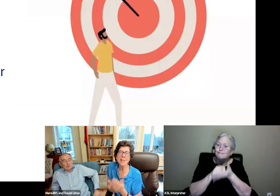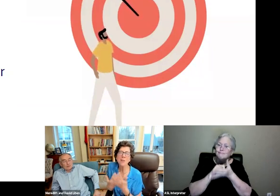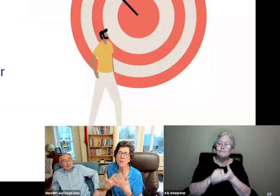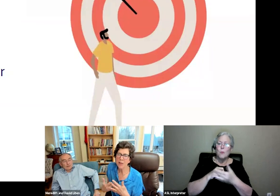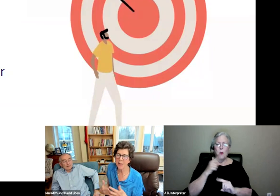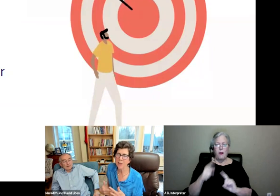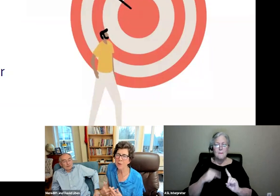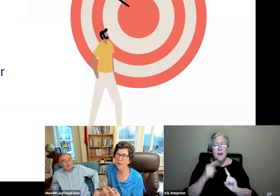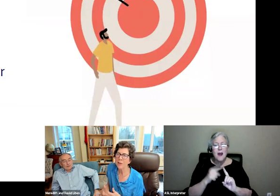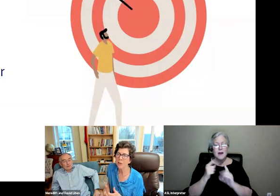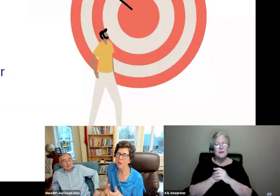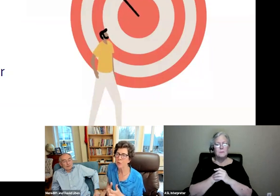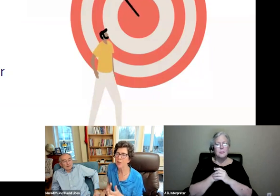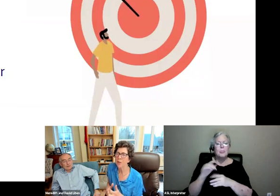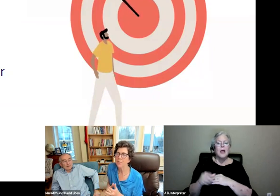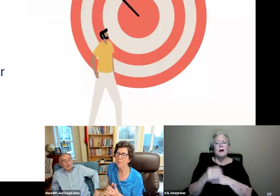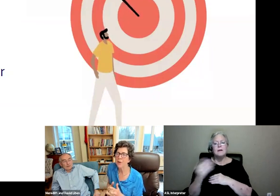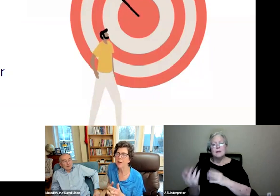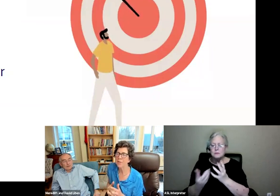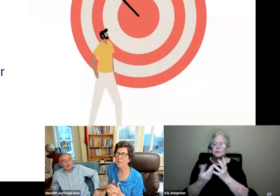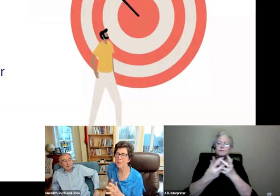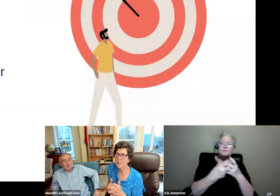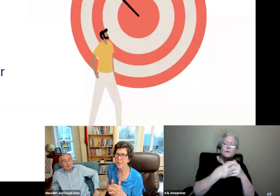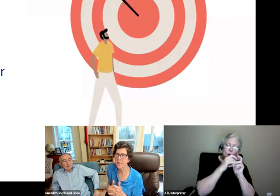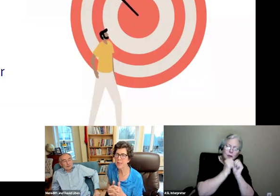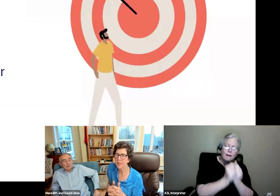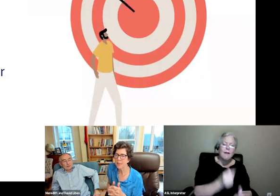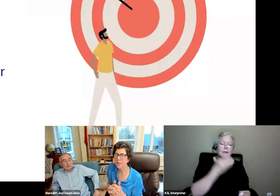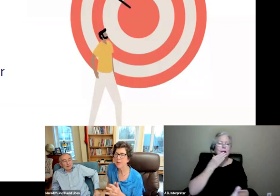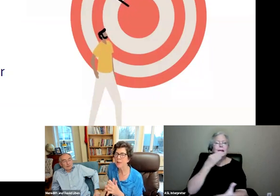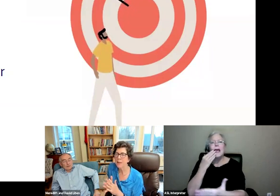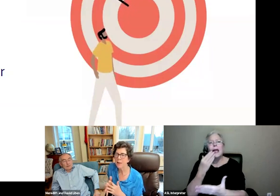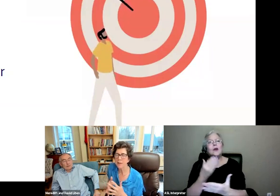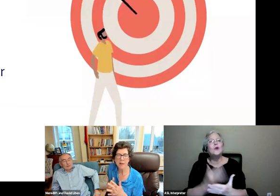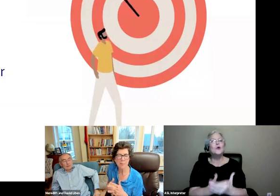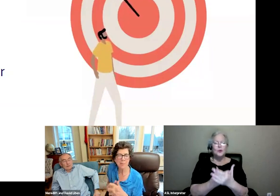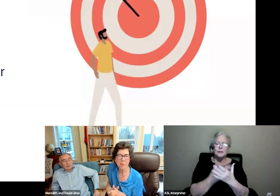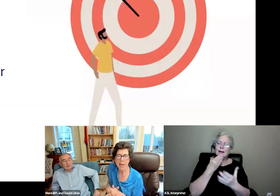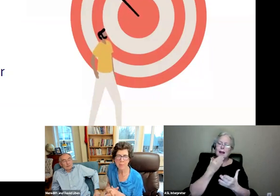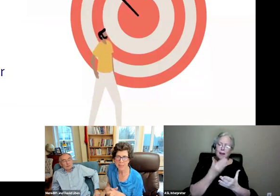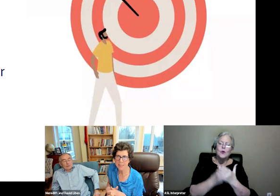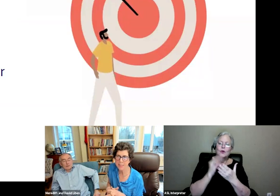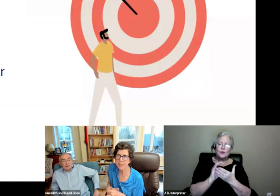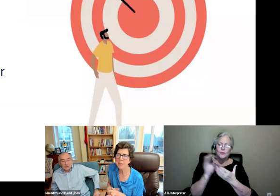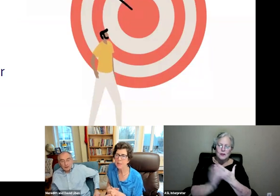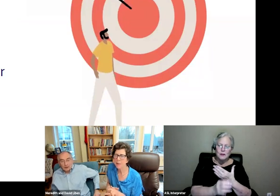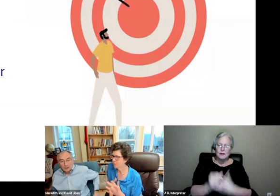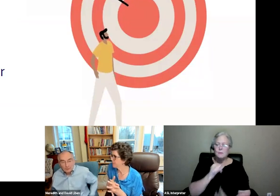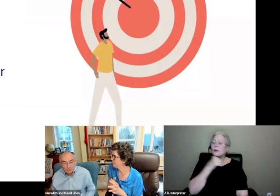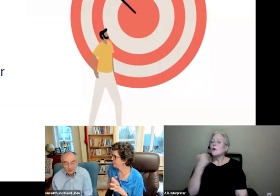things flow together in a good curriculum. They're not freestanding and atomized.